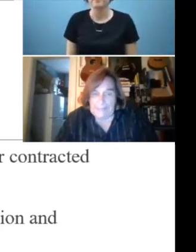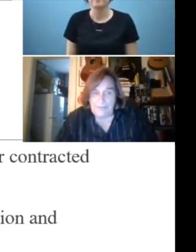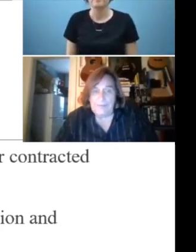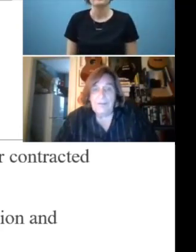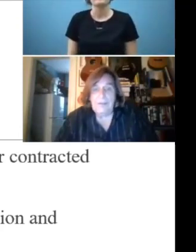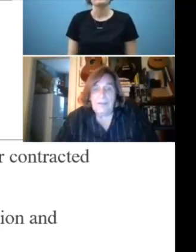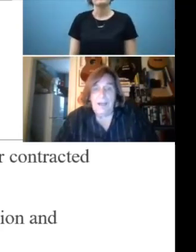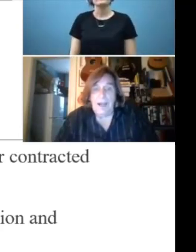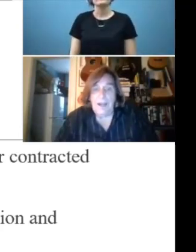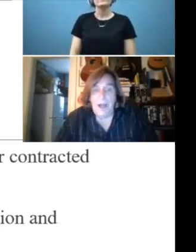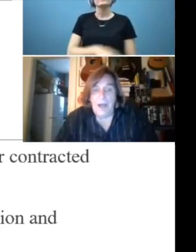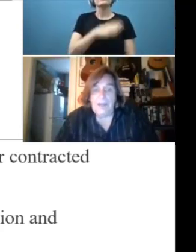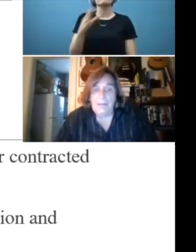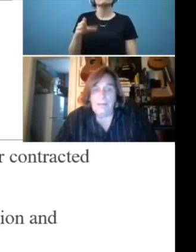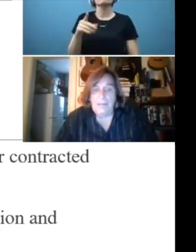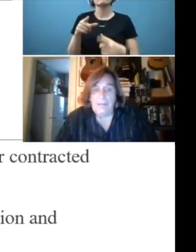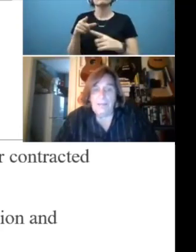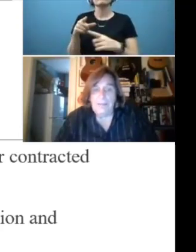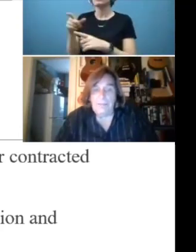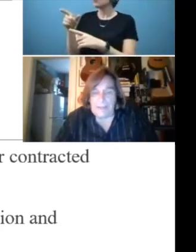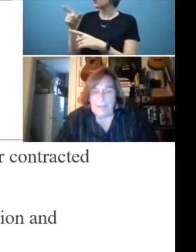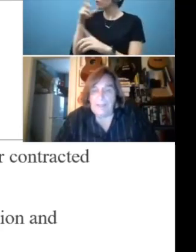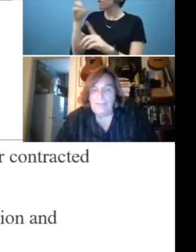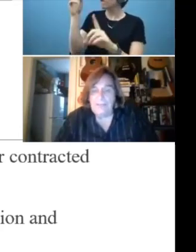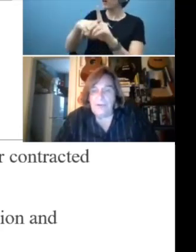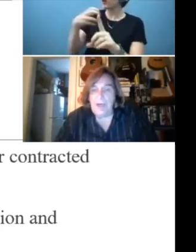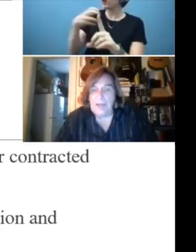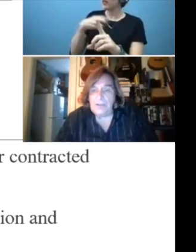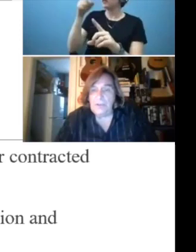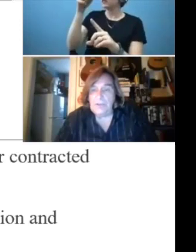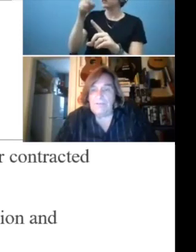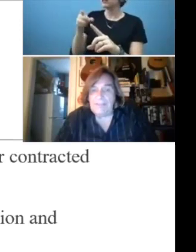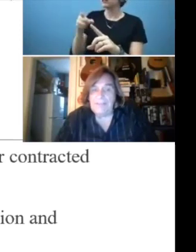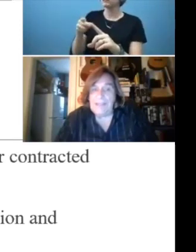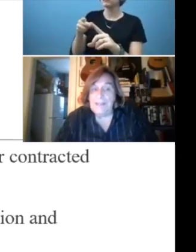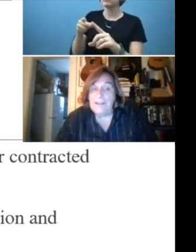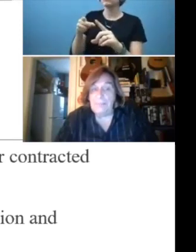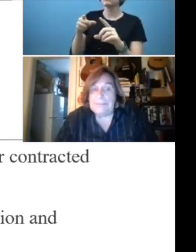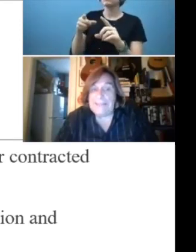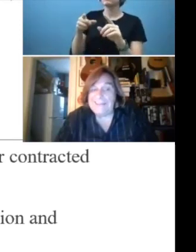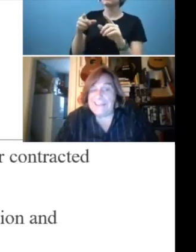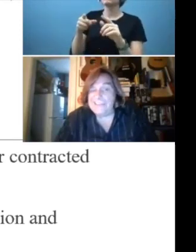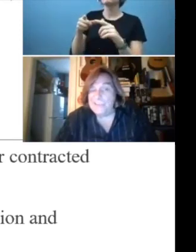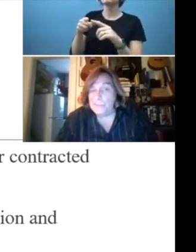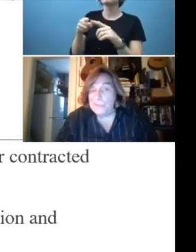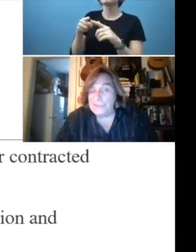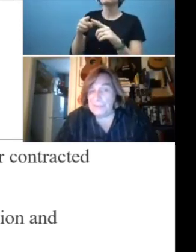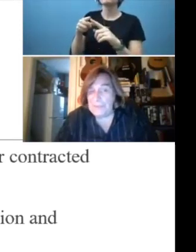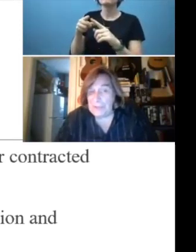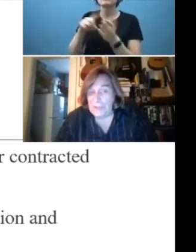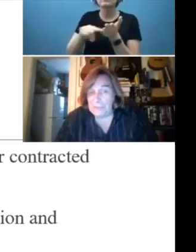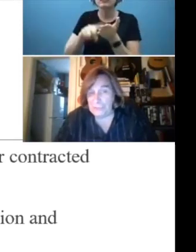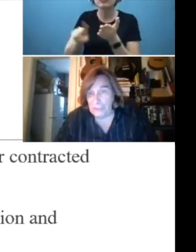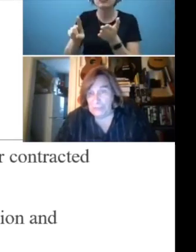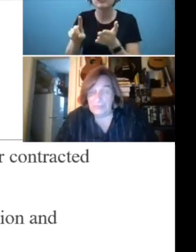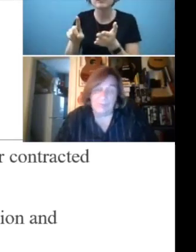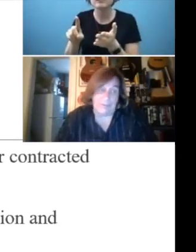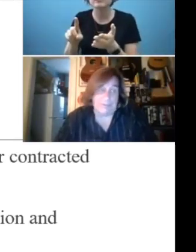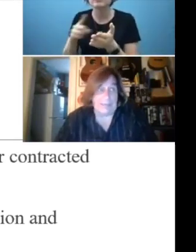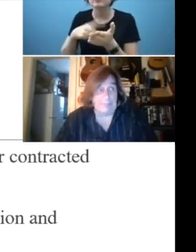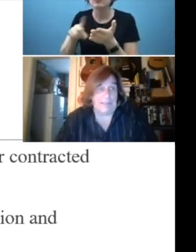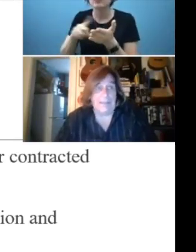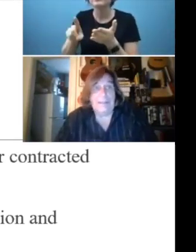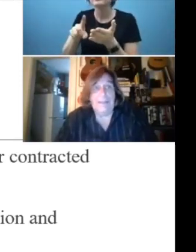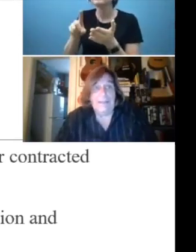Complaints are not, the regulations do not include investigating a complaint against the recipient of a service.